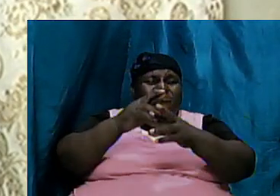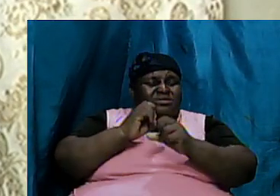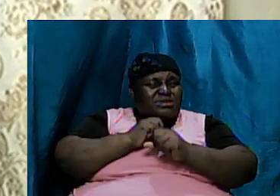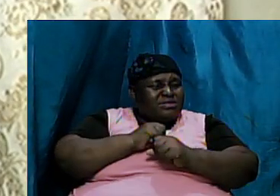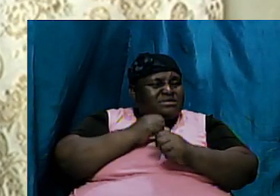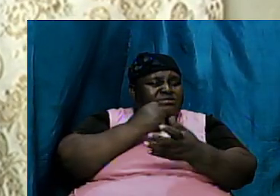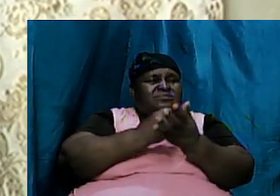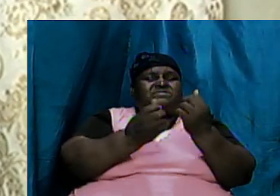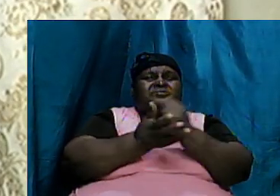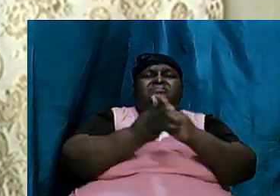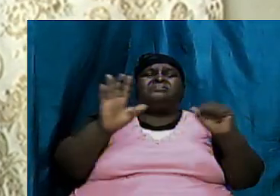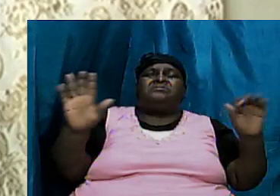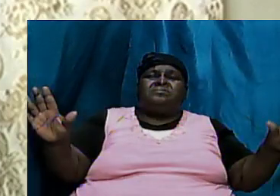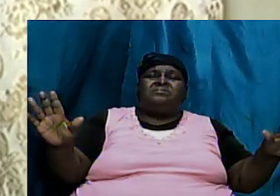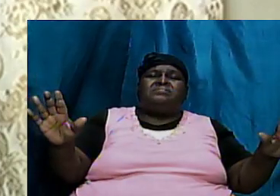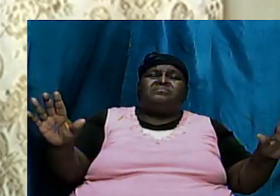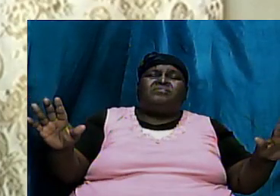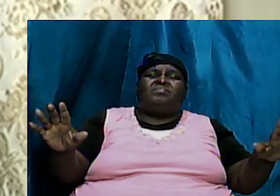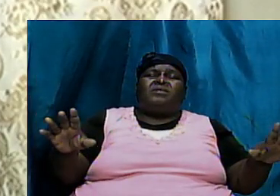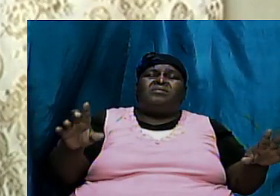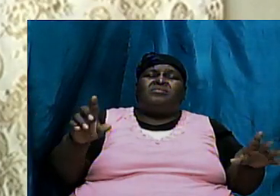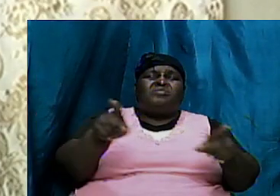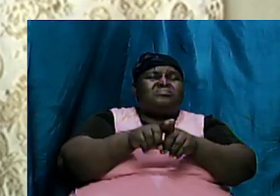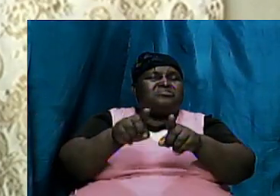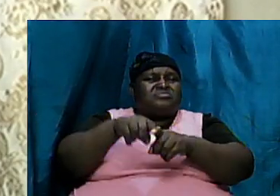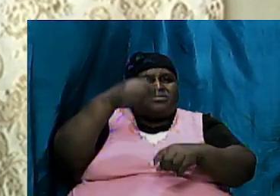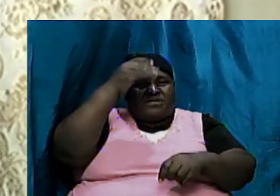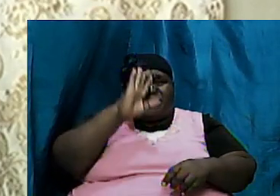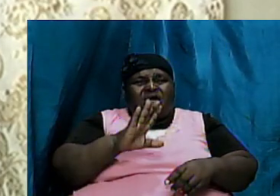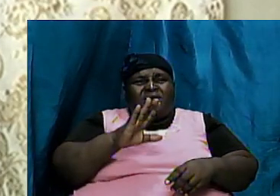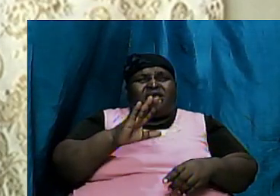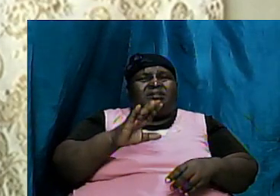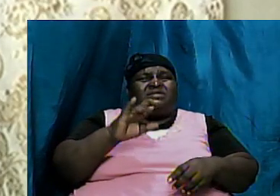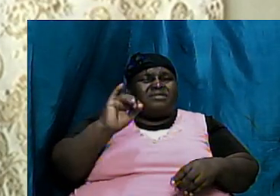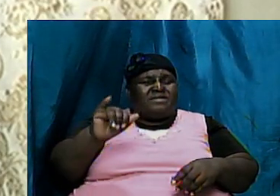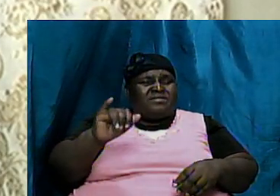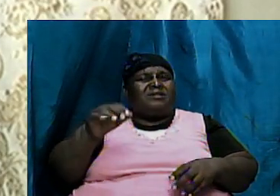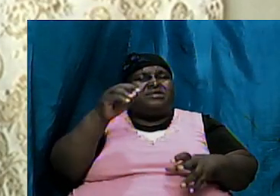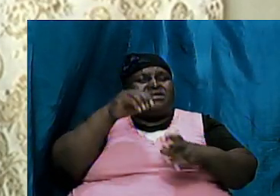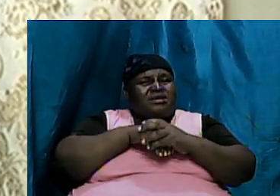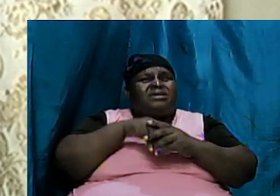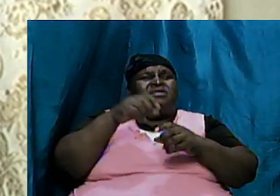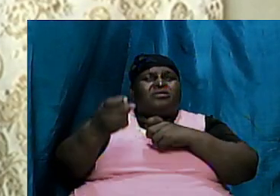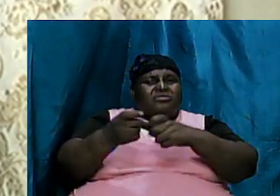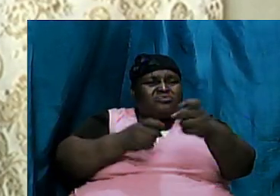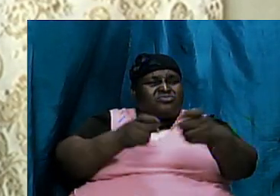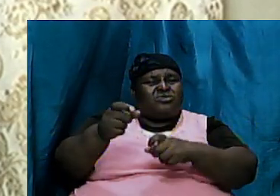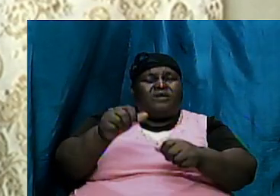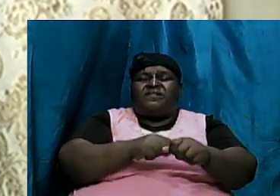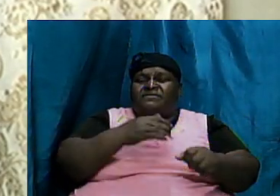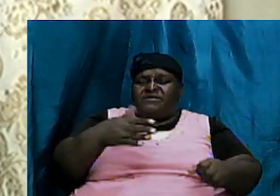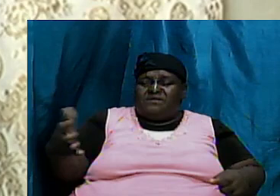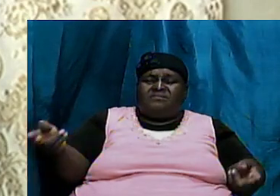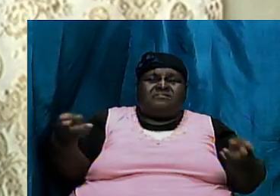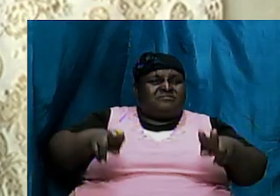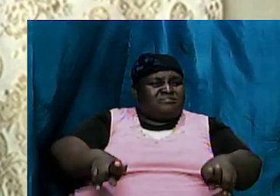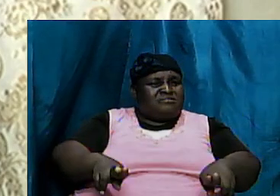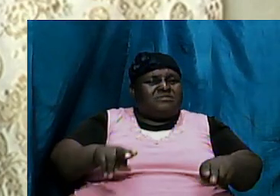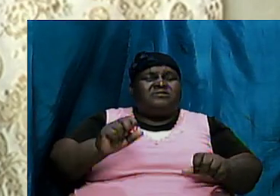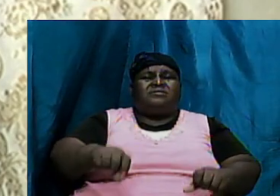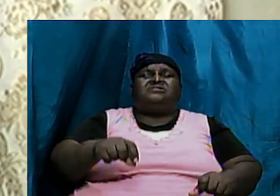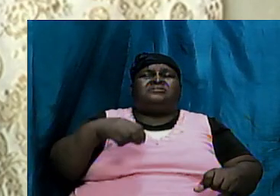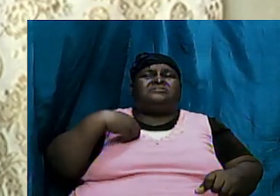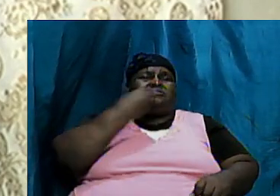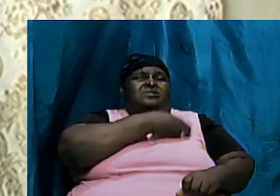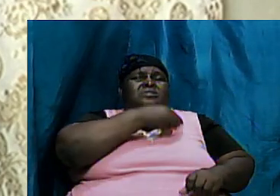god that is in charge of everything that happens so that this our god